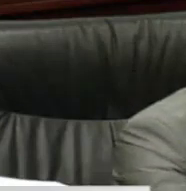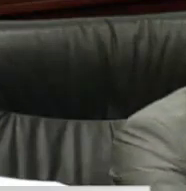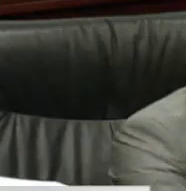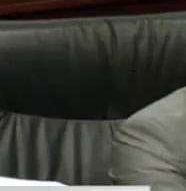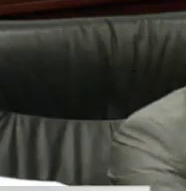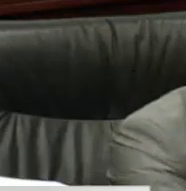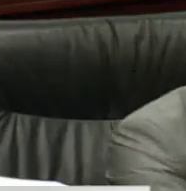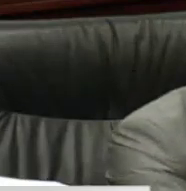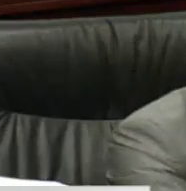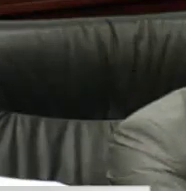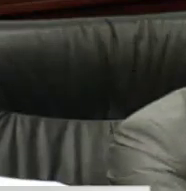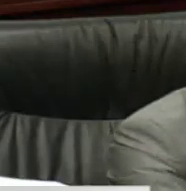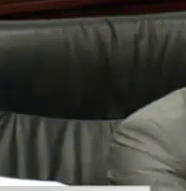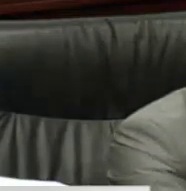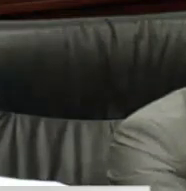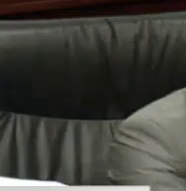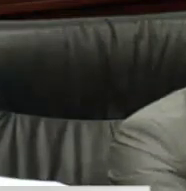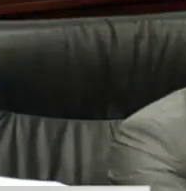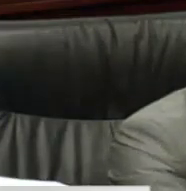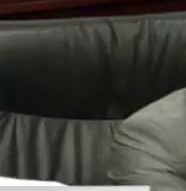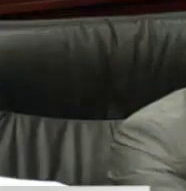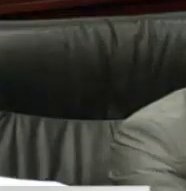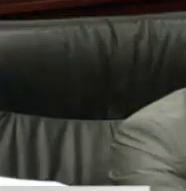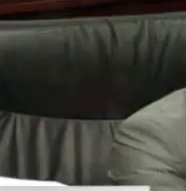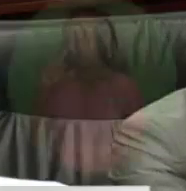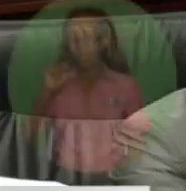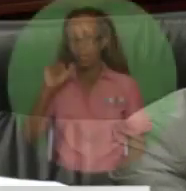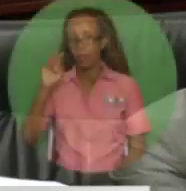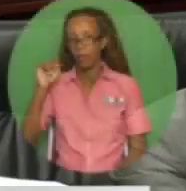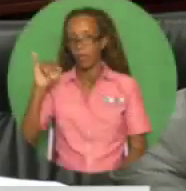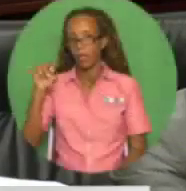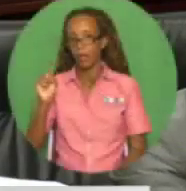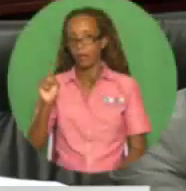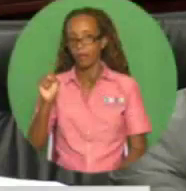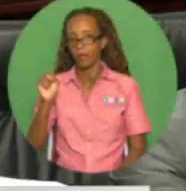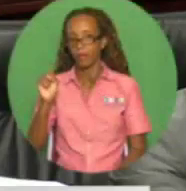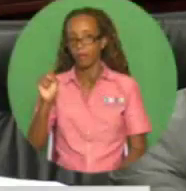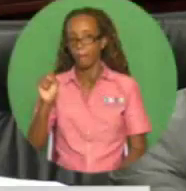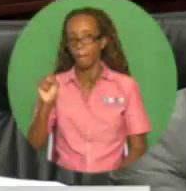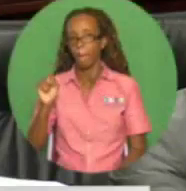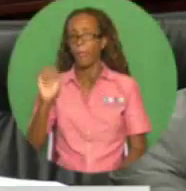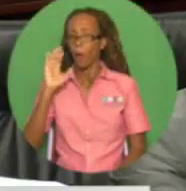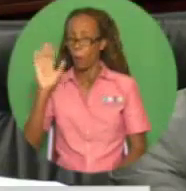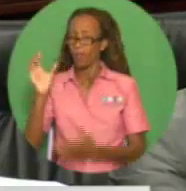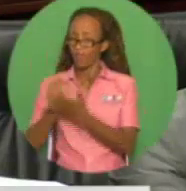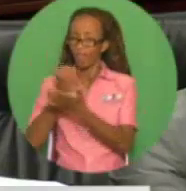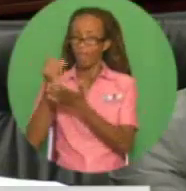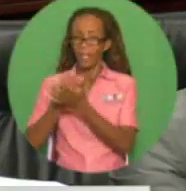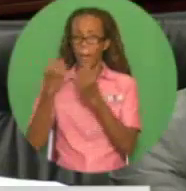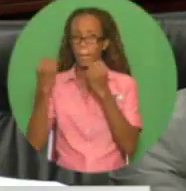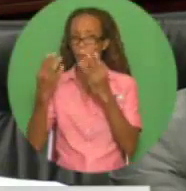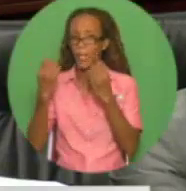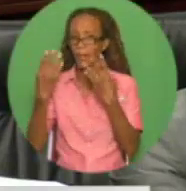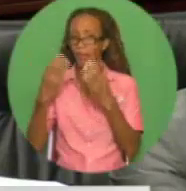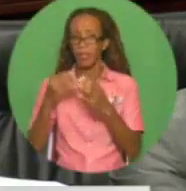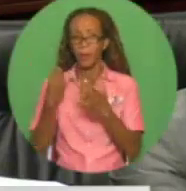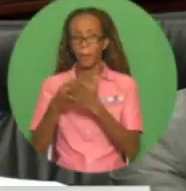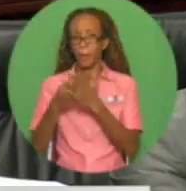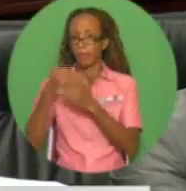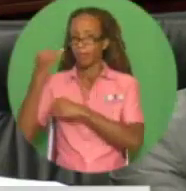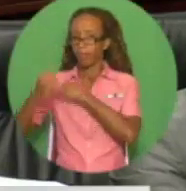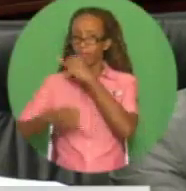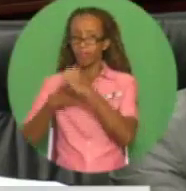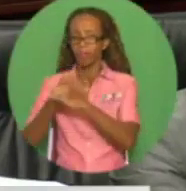of DME per annum. And exports will generate substantial foreign exchange and economic activity in the area.